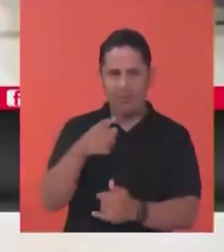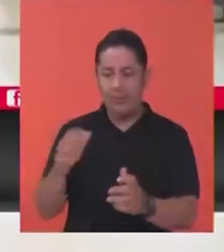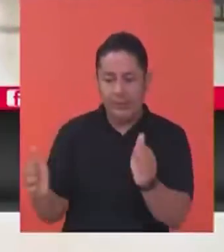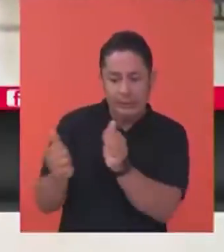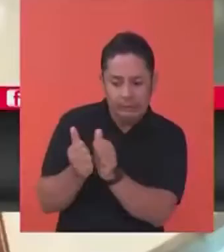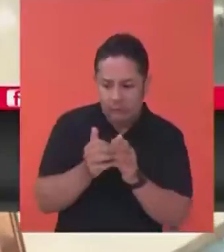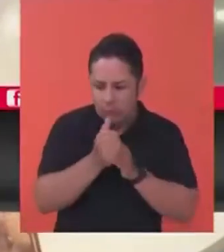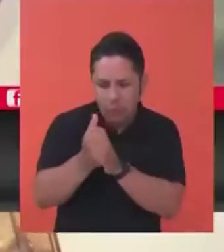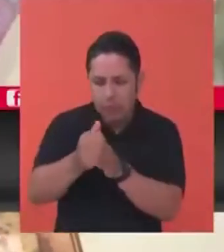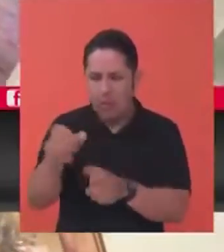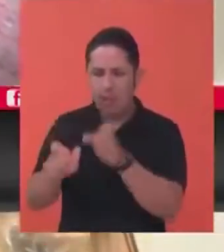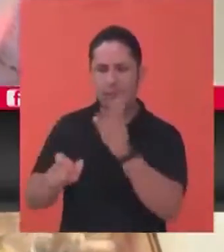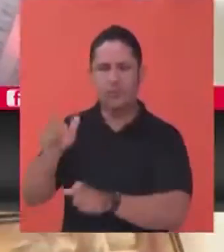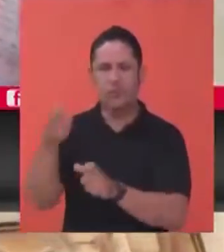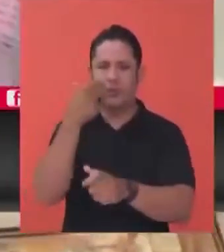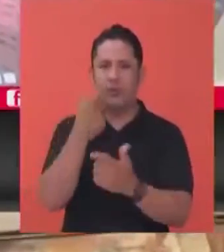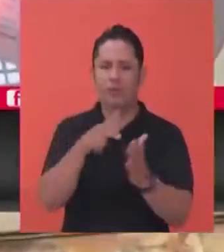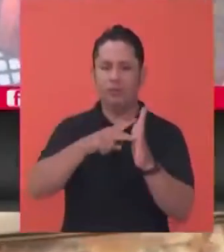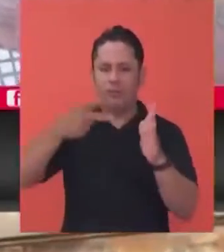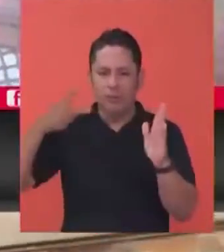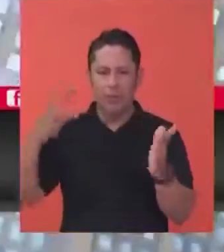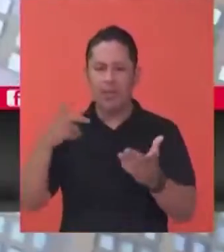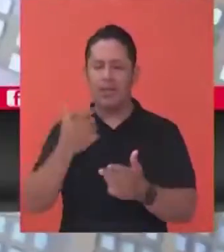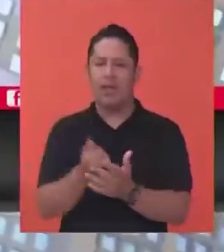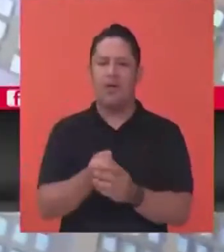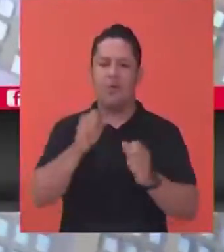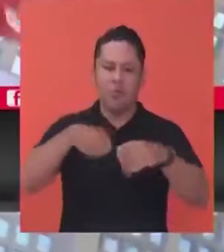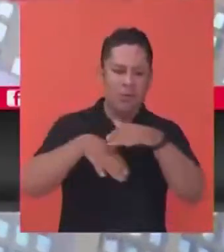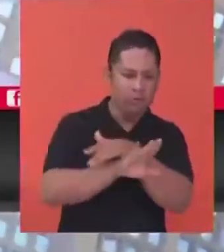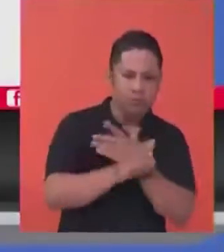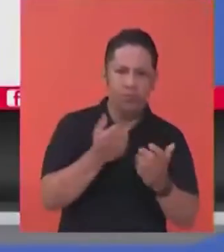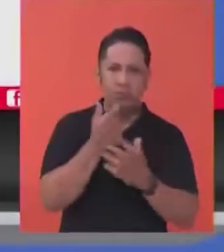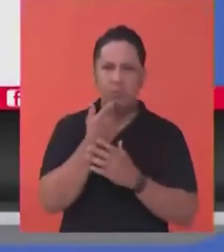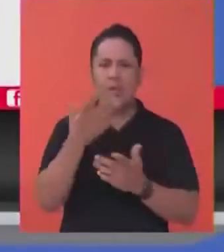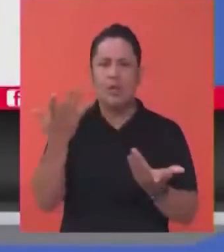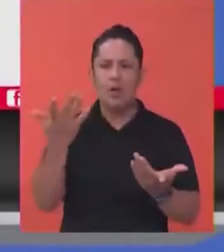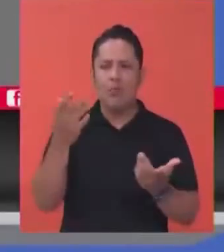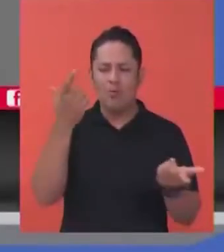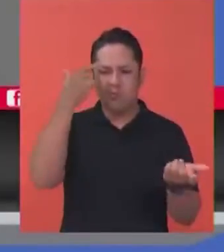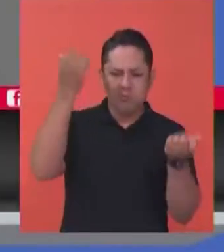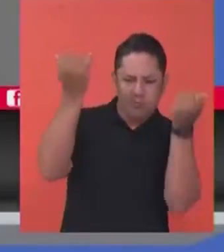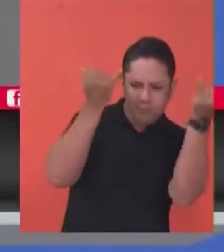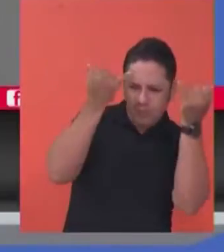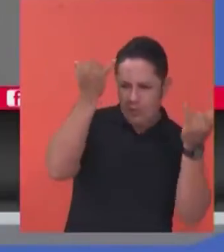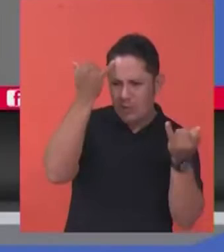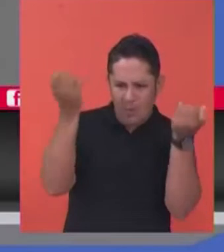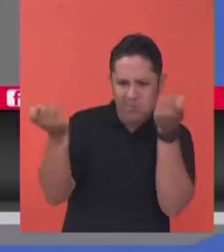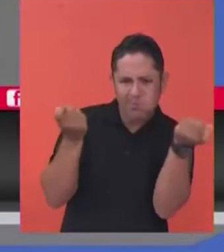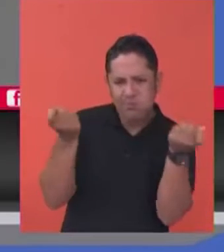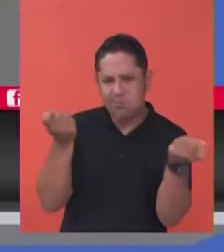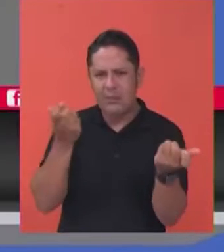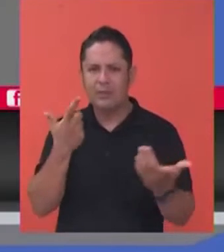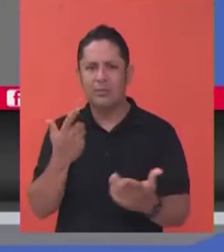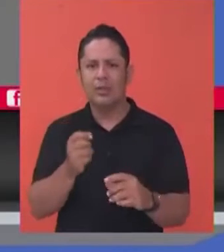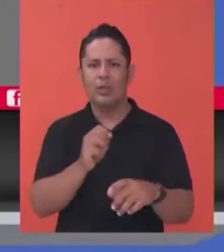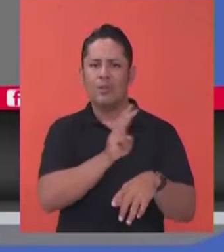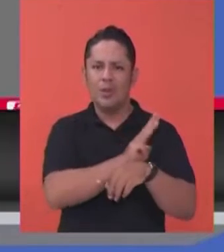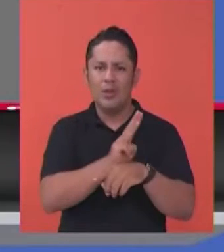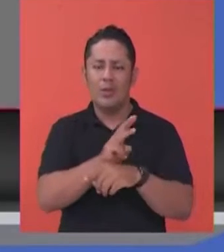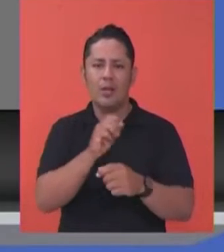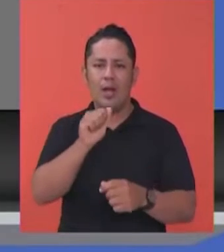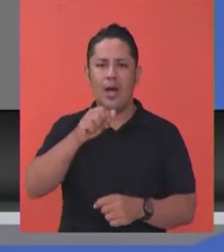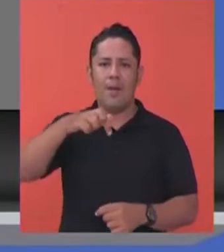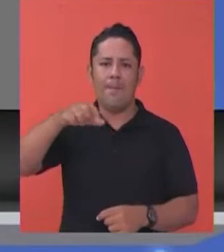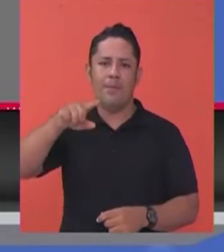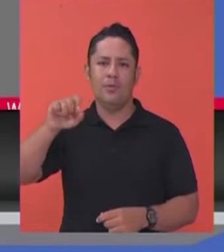virtual accompaniment with the purpose of validating the digital business idea in the market through the methodology of digital business